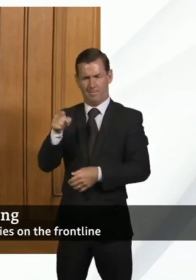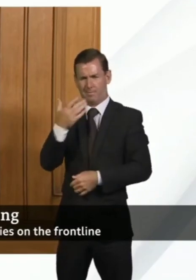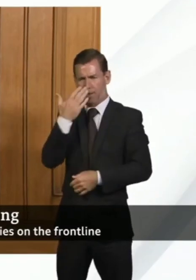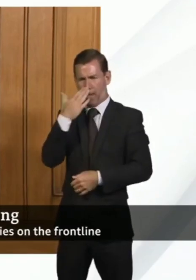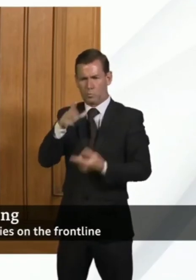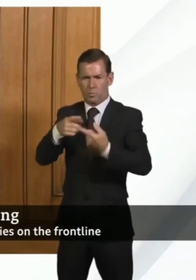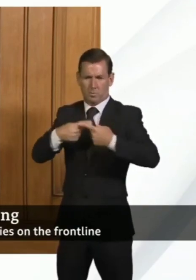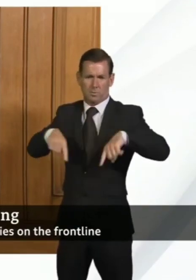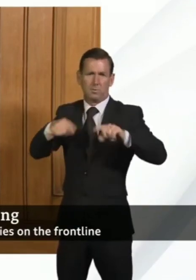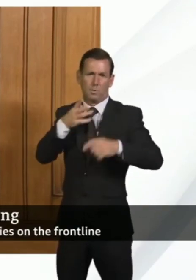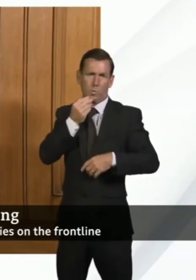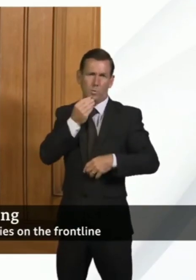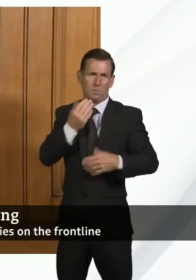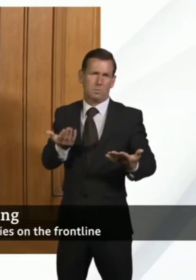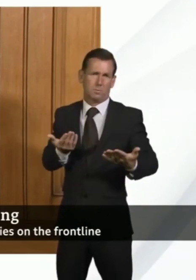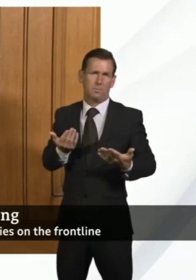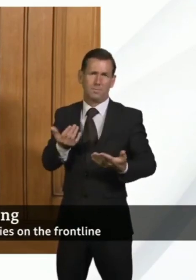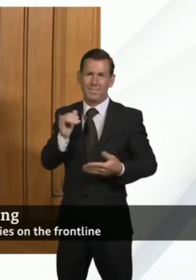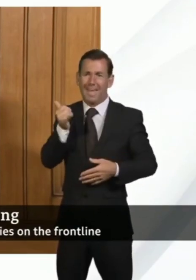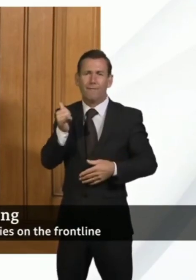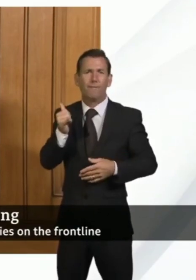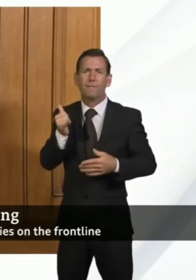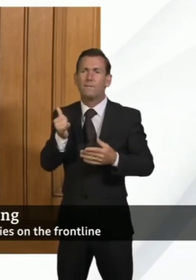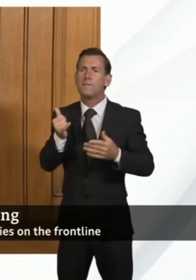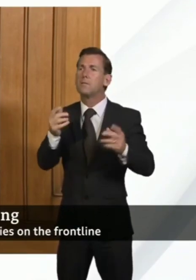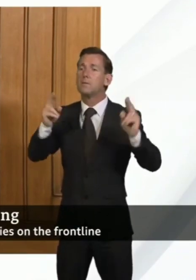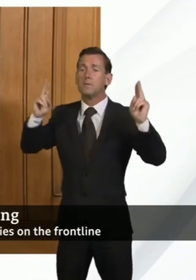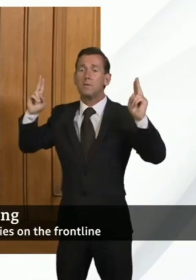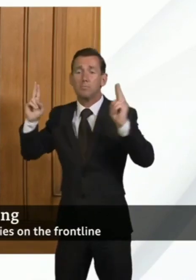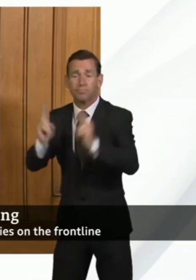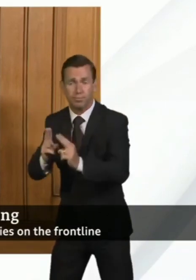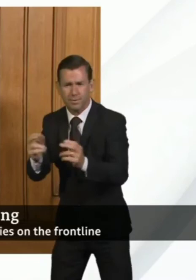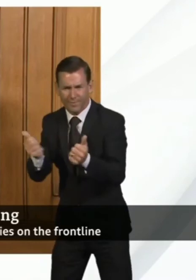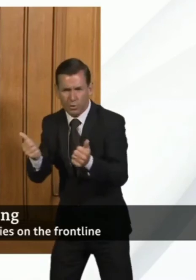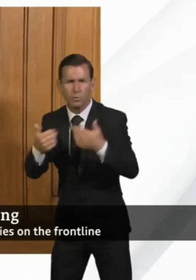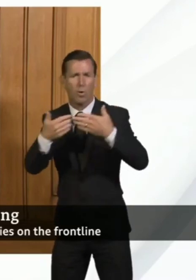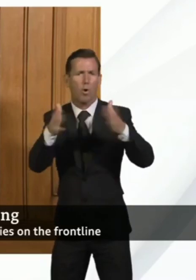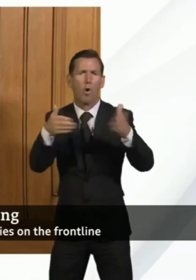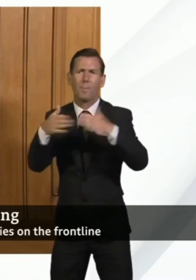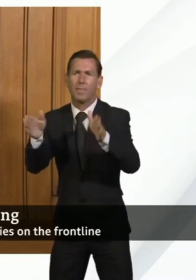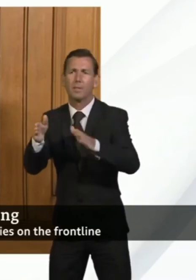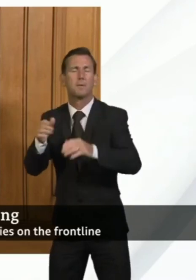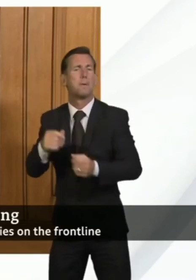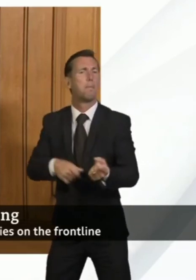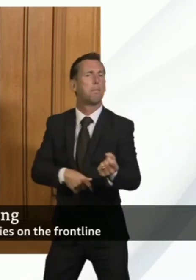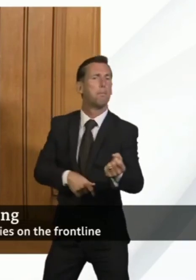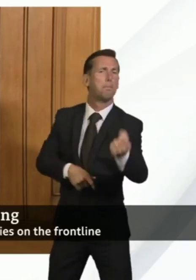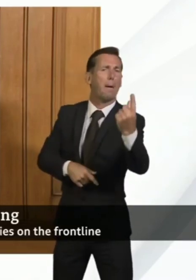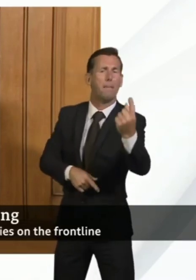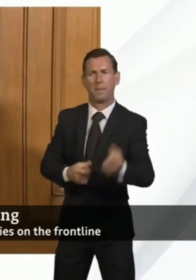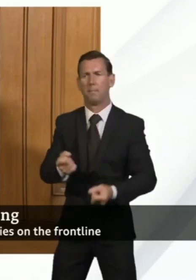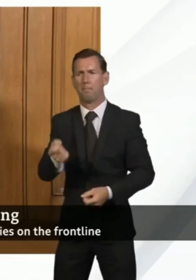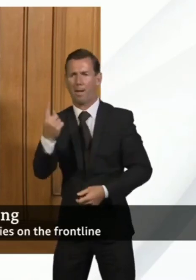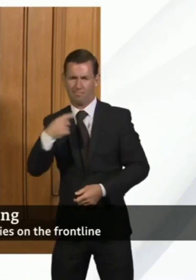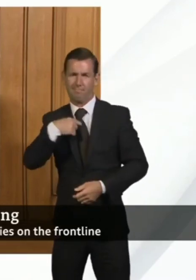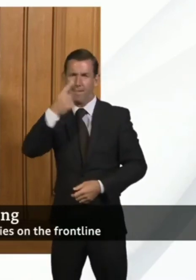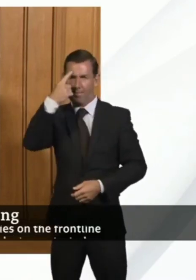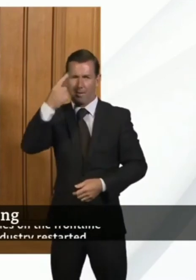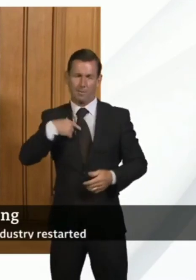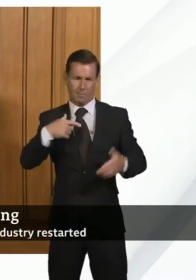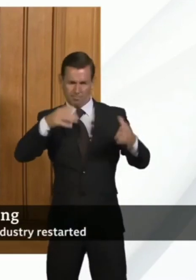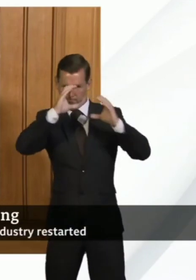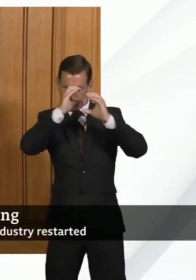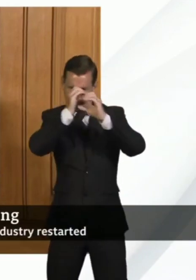around outbreaks specific outbreaks in in defined communities that the public health my public health health colleagues will